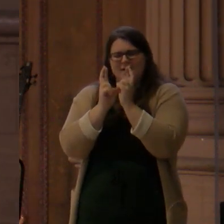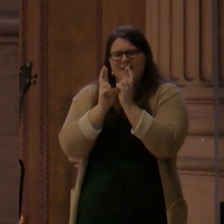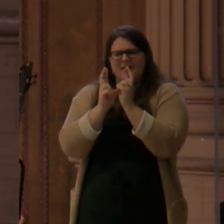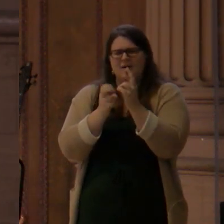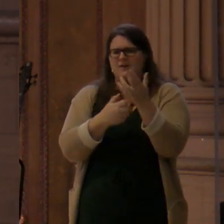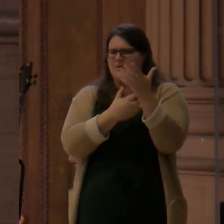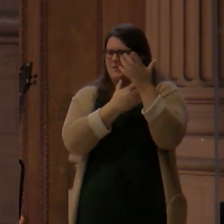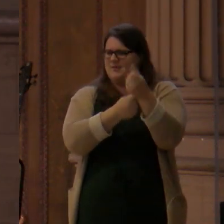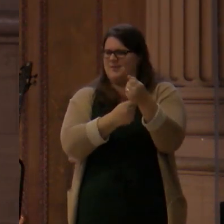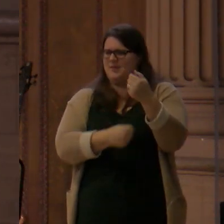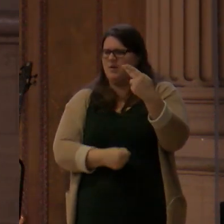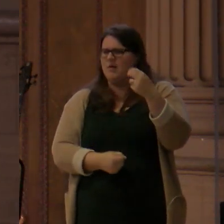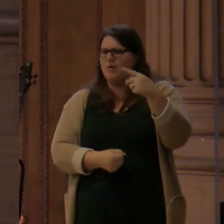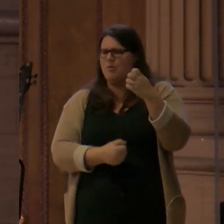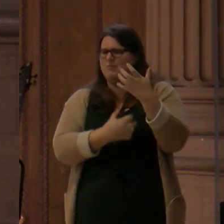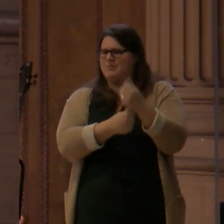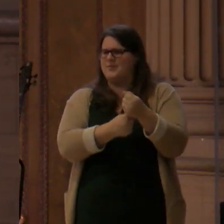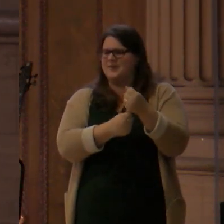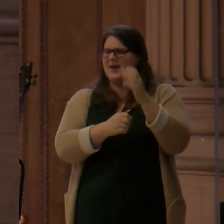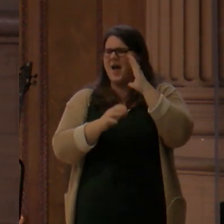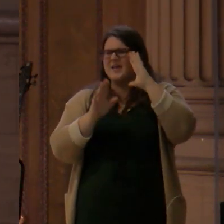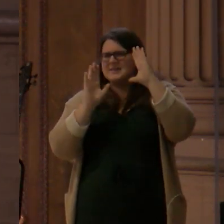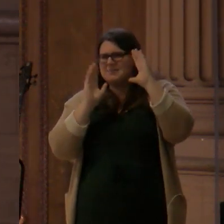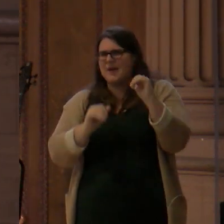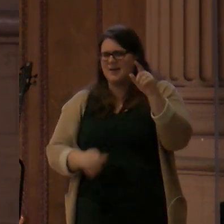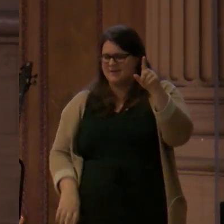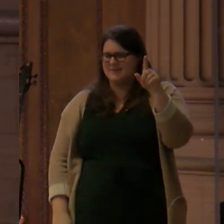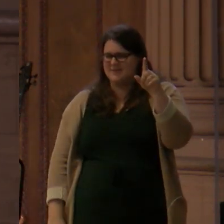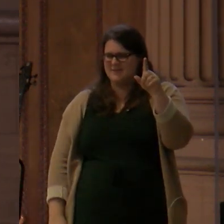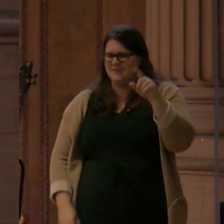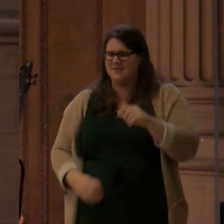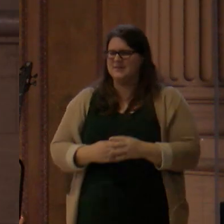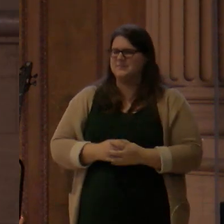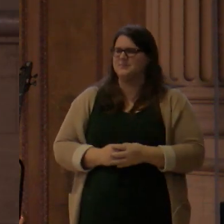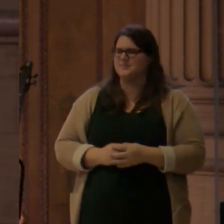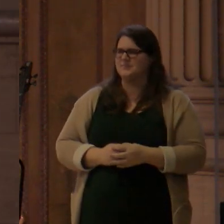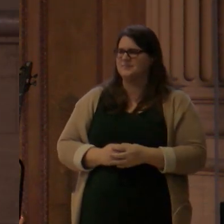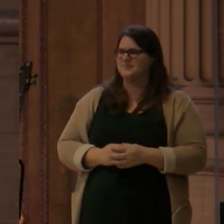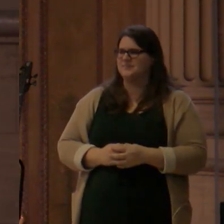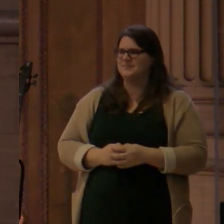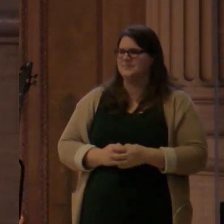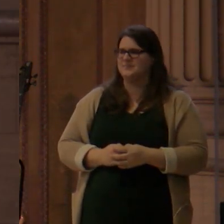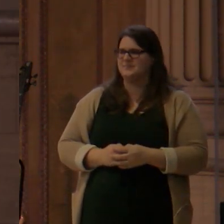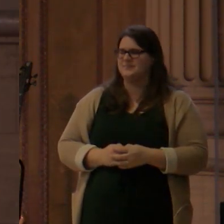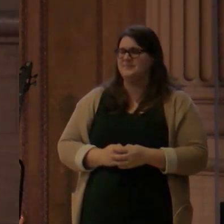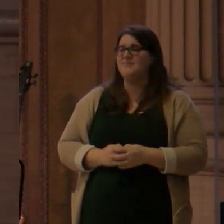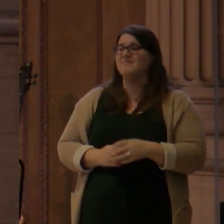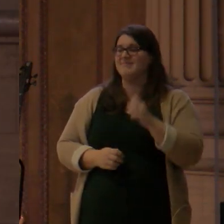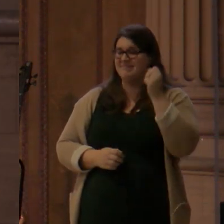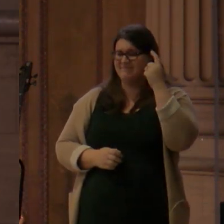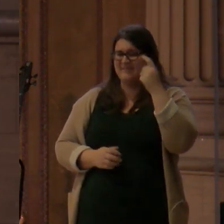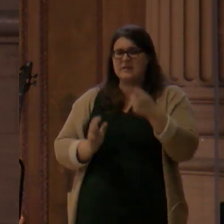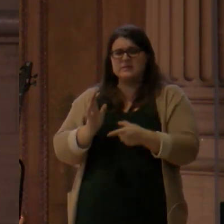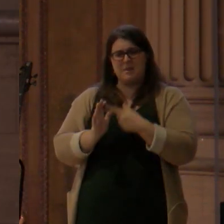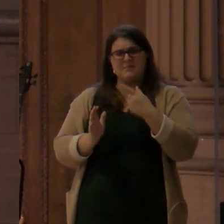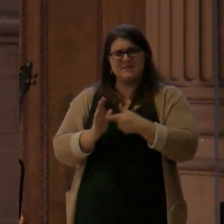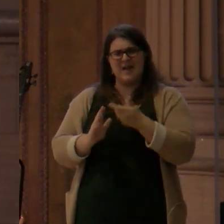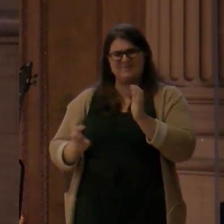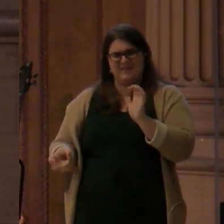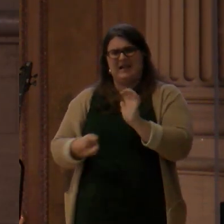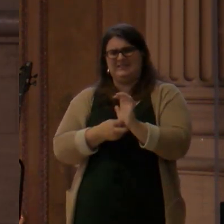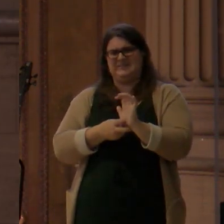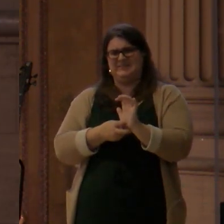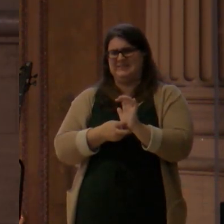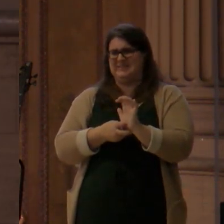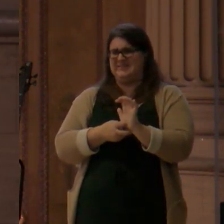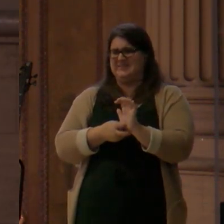But third, would say the lesson we need to grasp this morning is that the gospel is the antidote to the serpent's poison. The